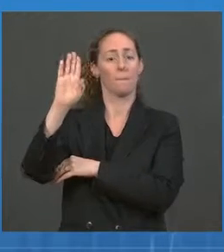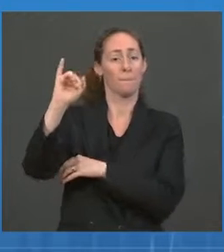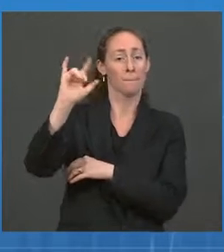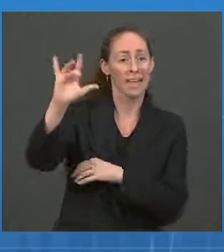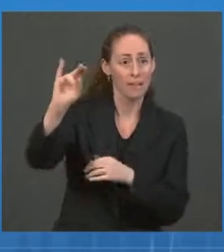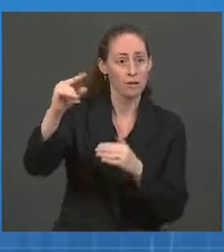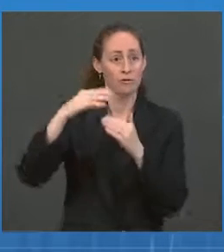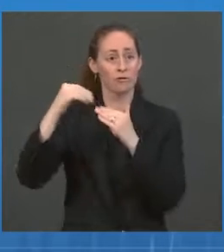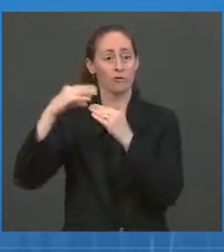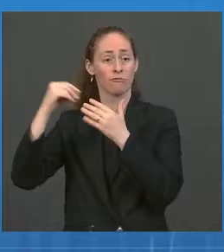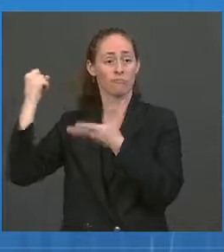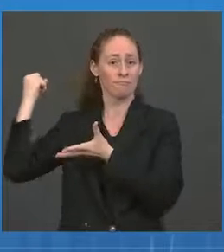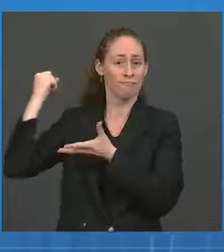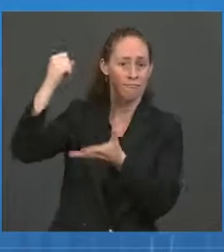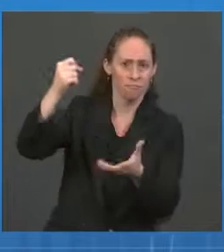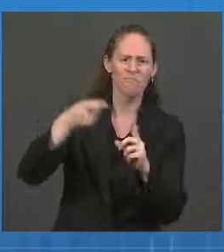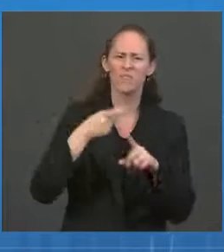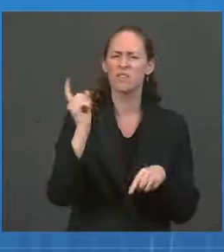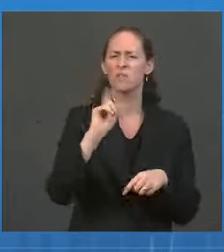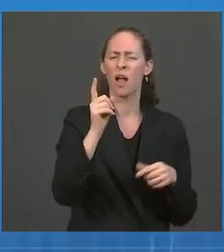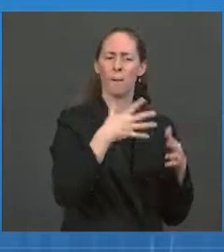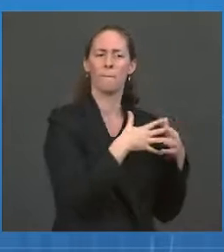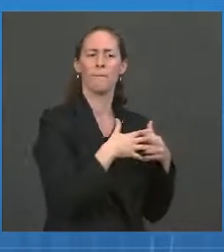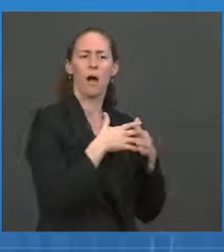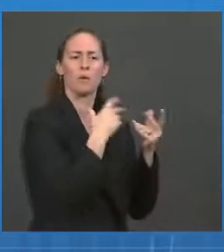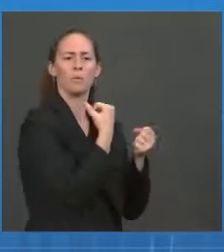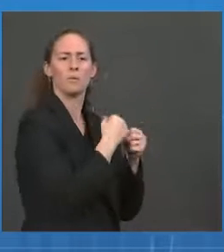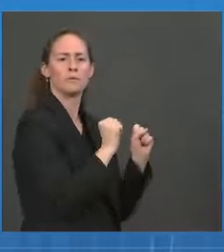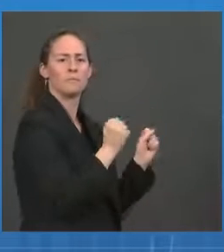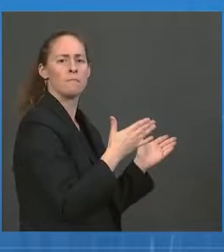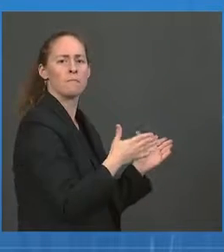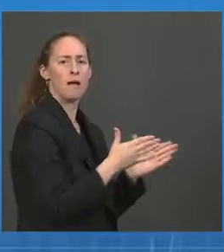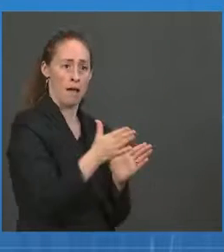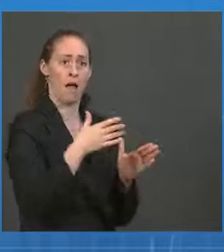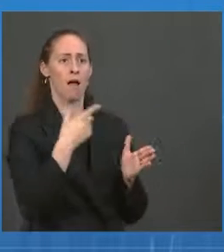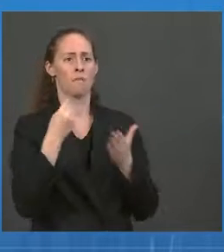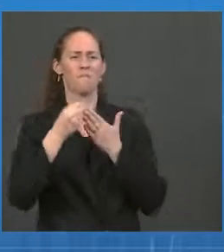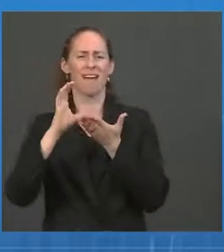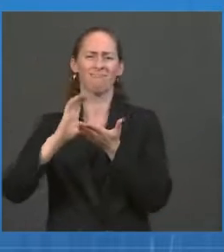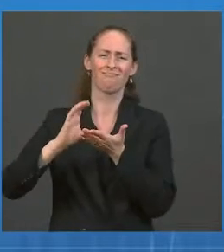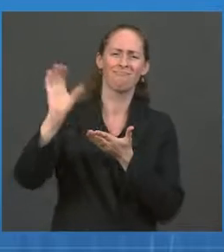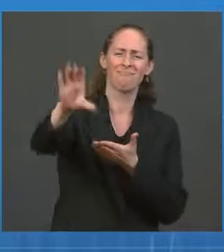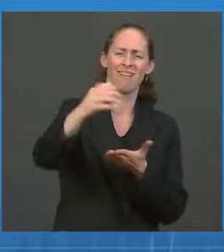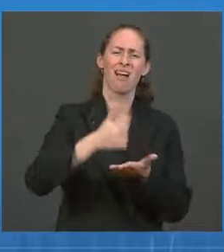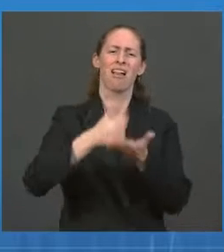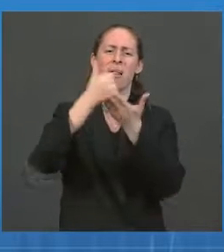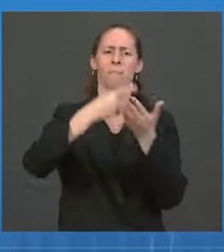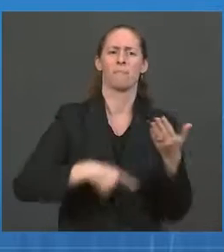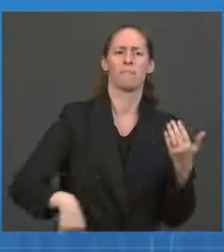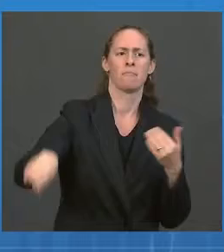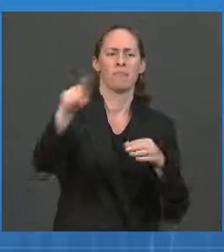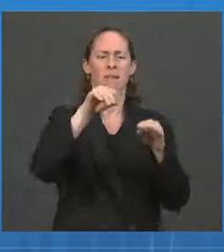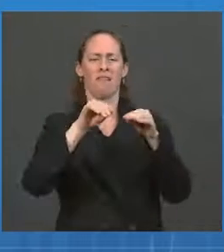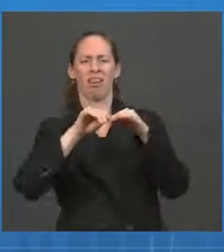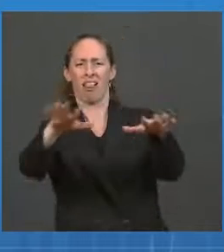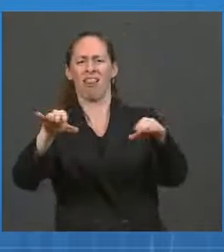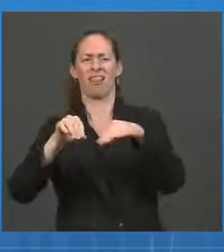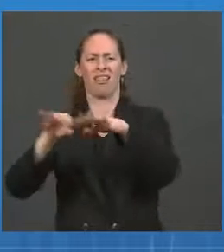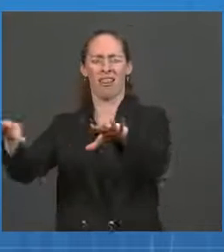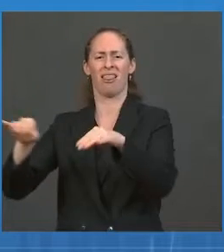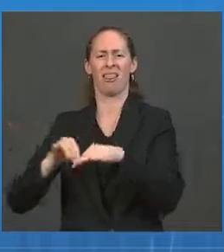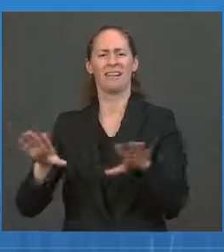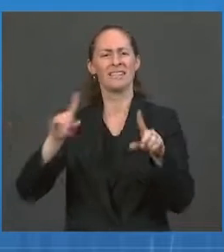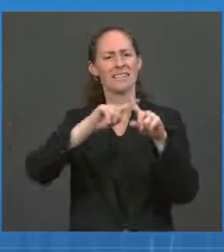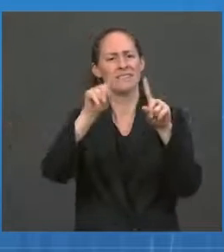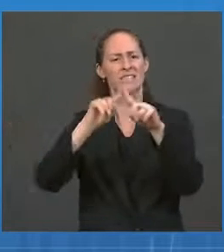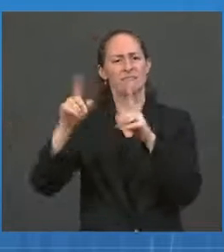to strengthen infection prevention and control activities across the U.S. public health and healthcare sector. Over the next three